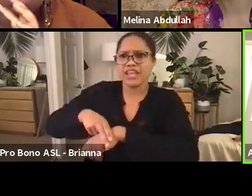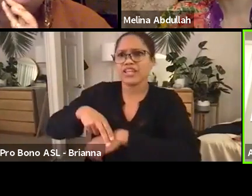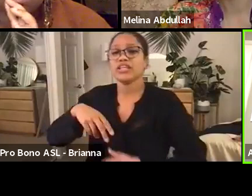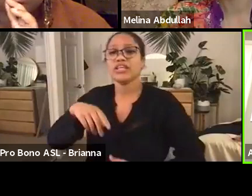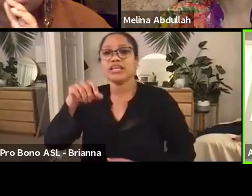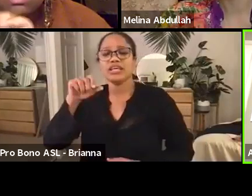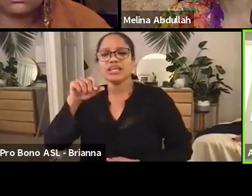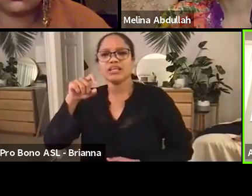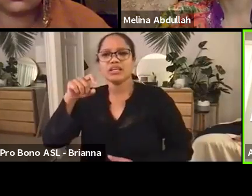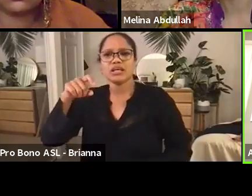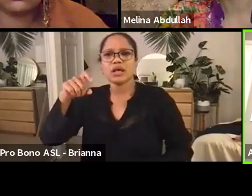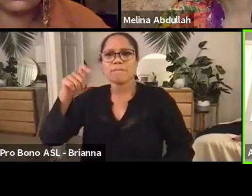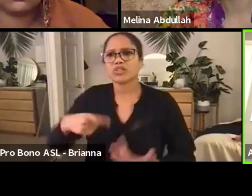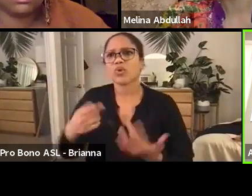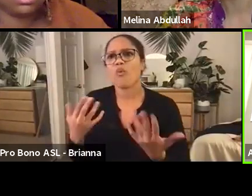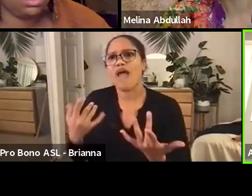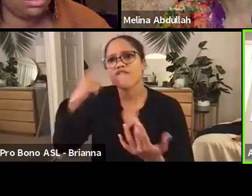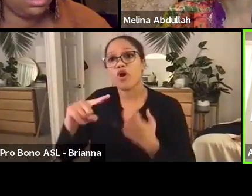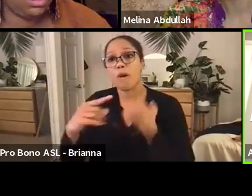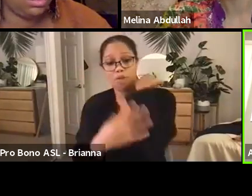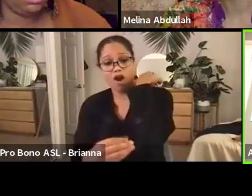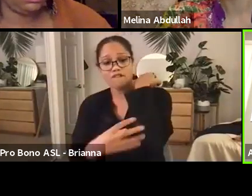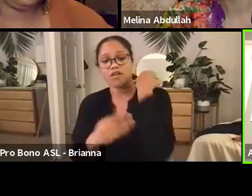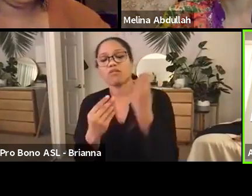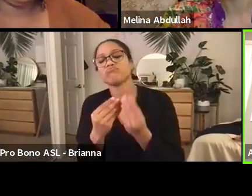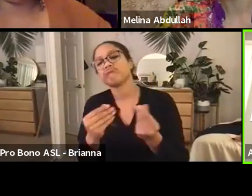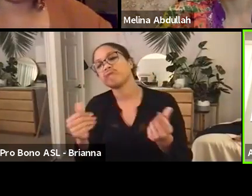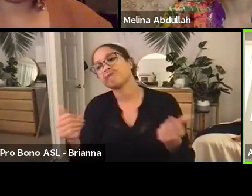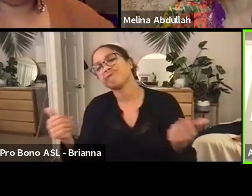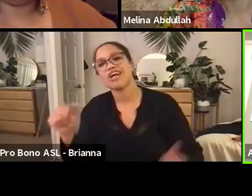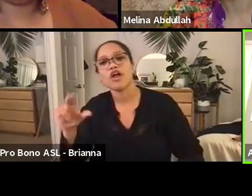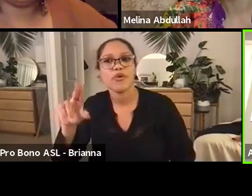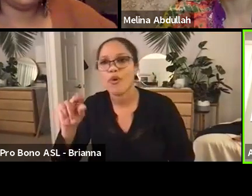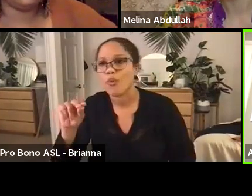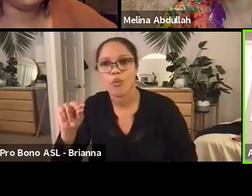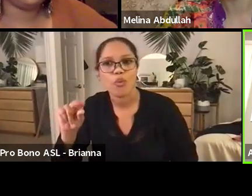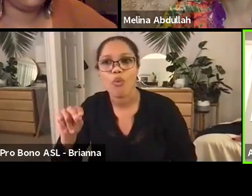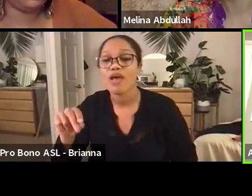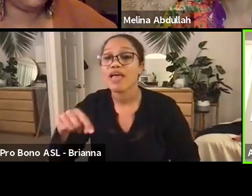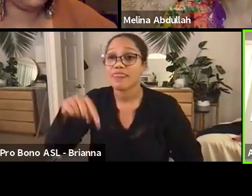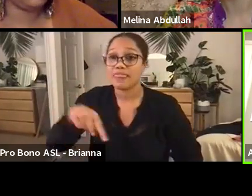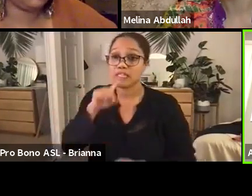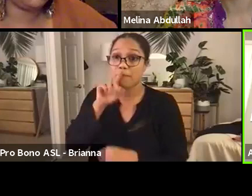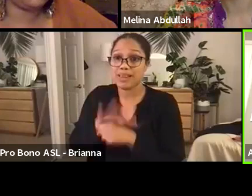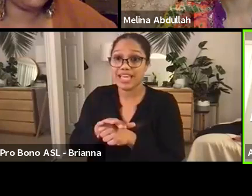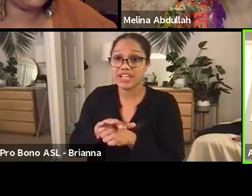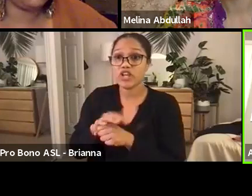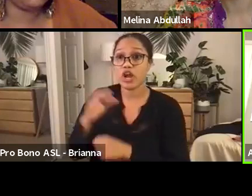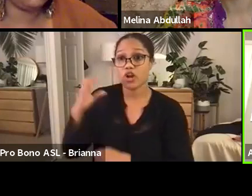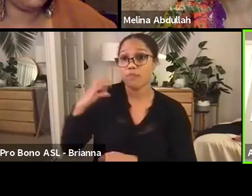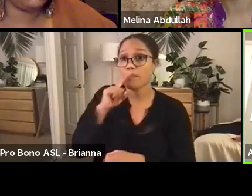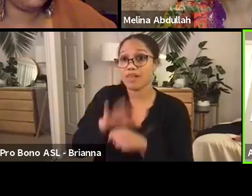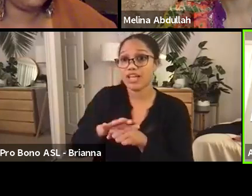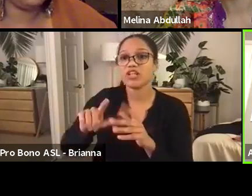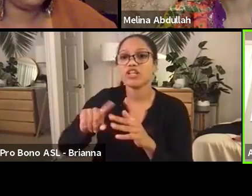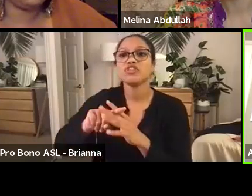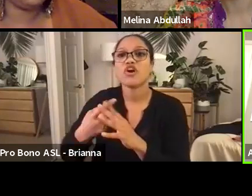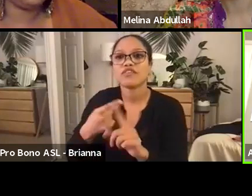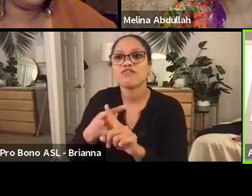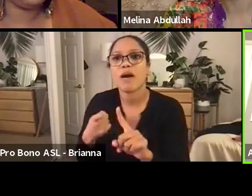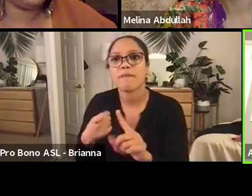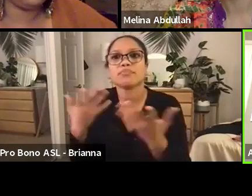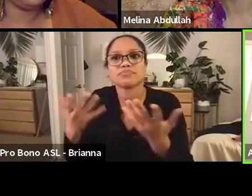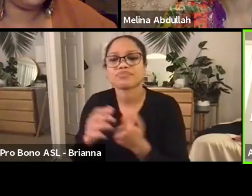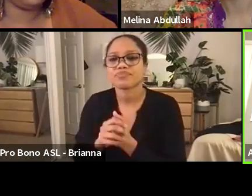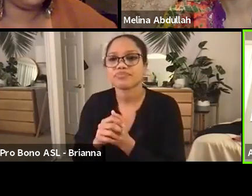phase itself out. And that's where the Compton pledge comes in that it provides number one, an oxygen mask